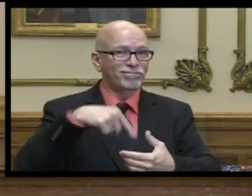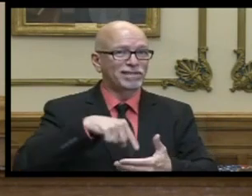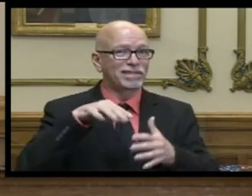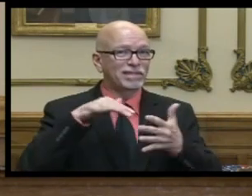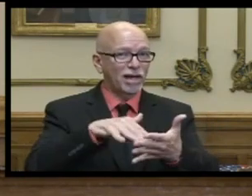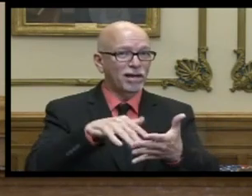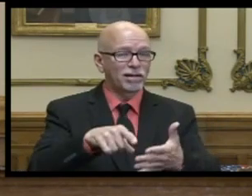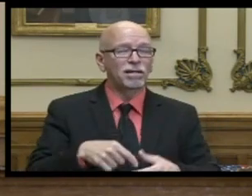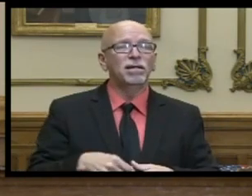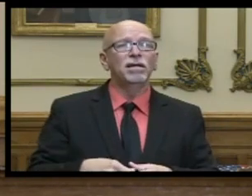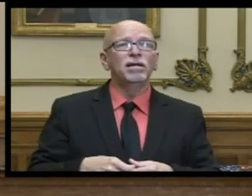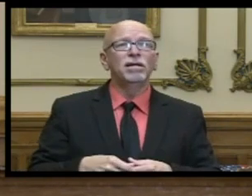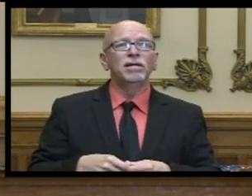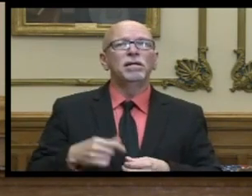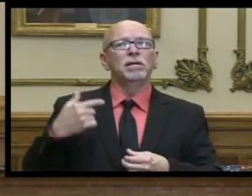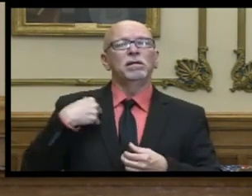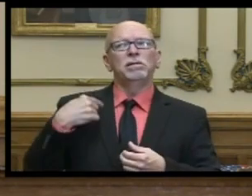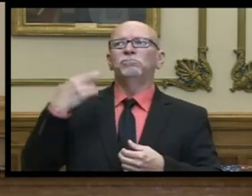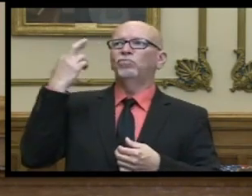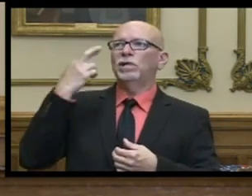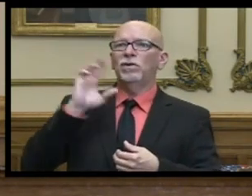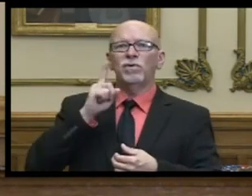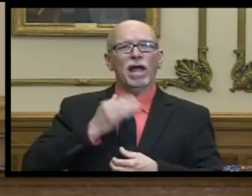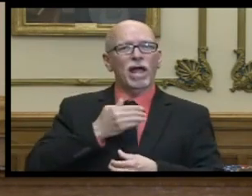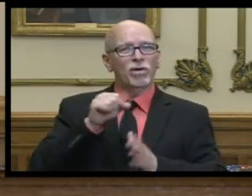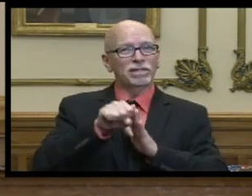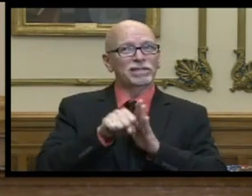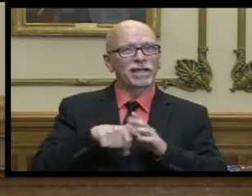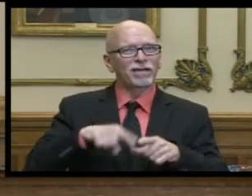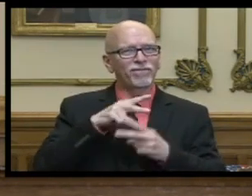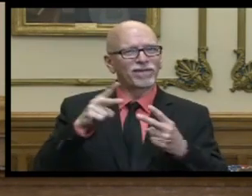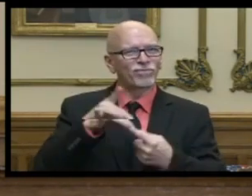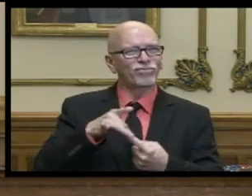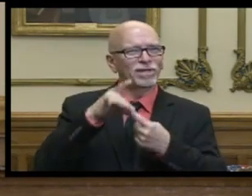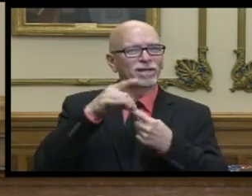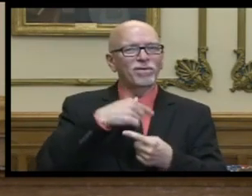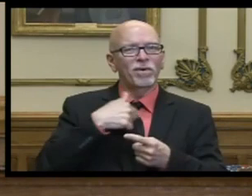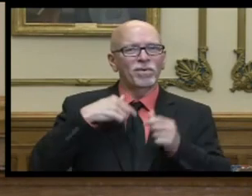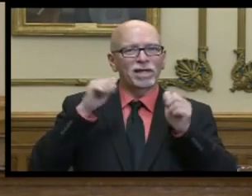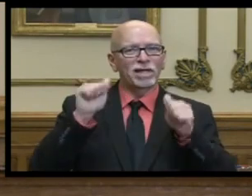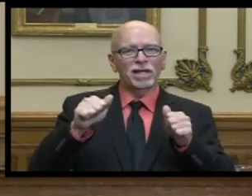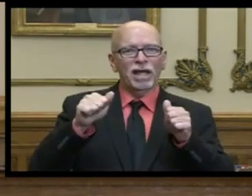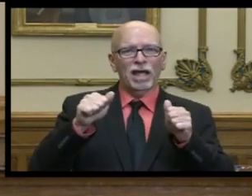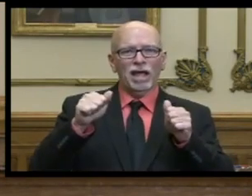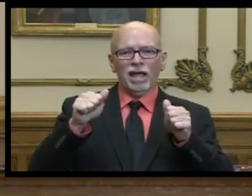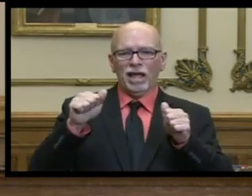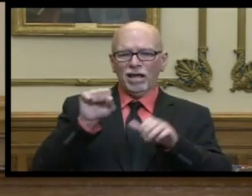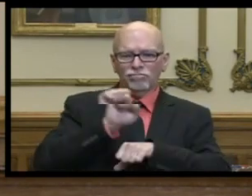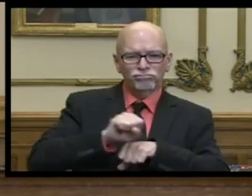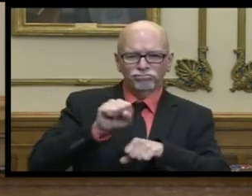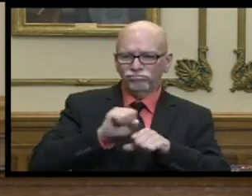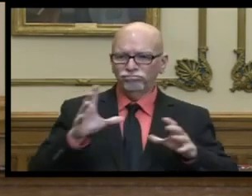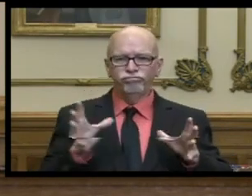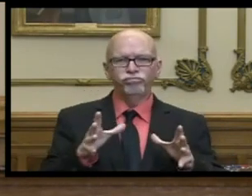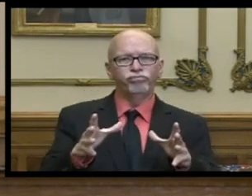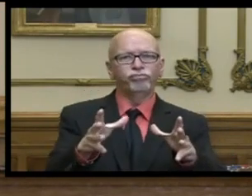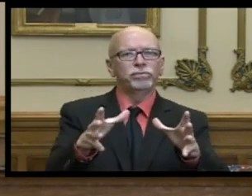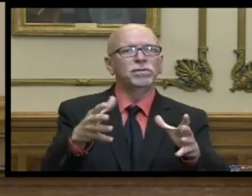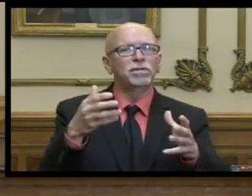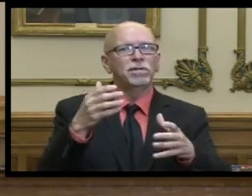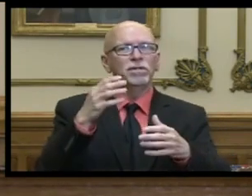i'm reminded about how unique our state is in the ability to mobilize this massive effort effectively